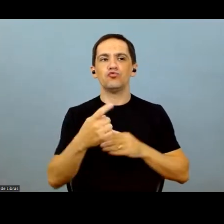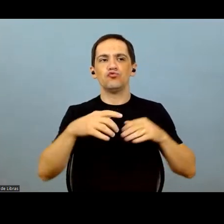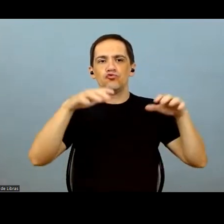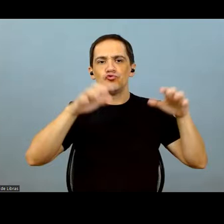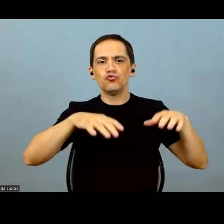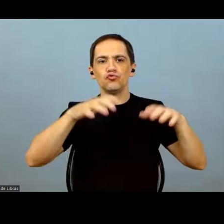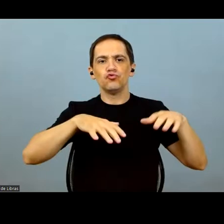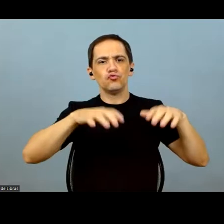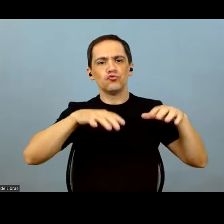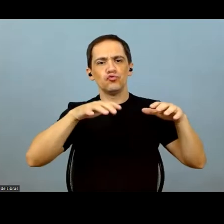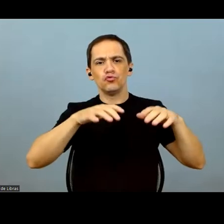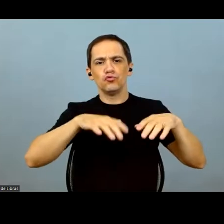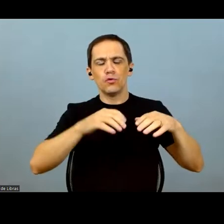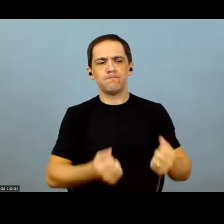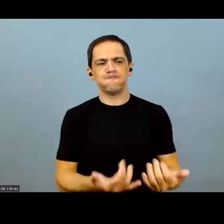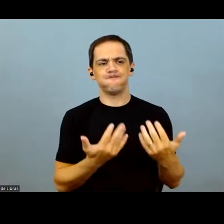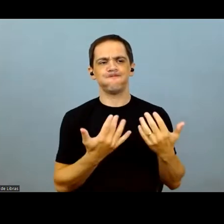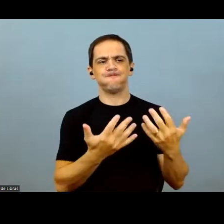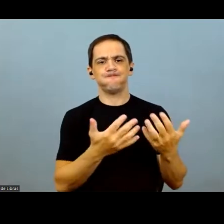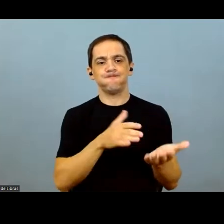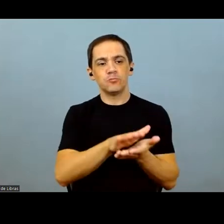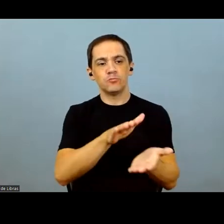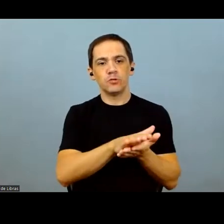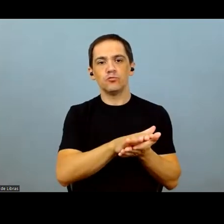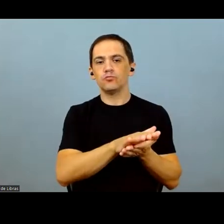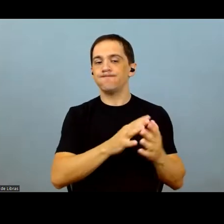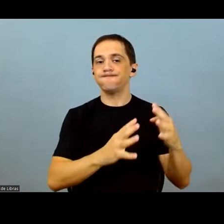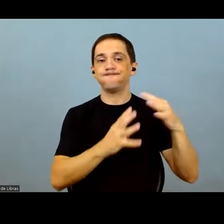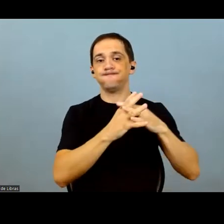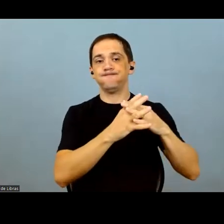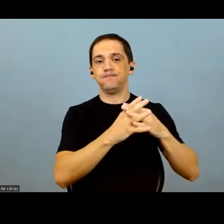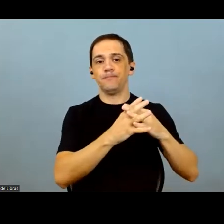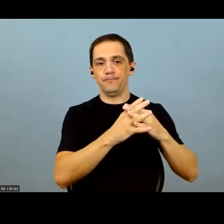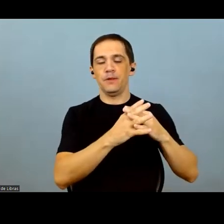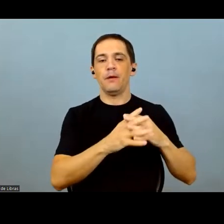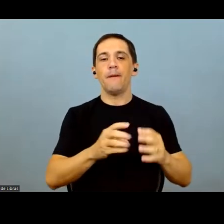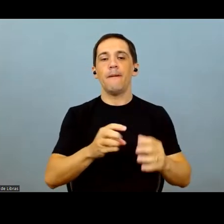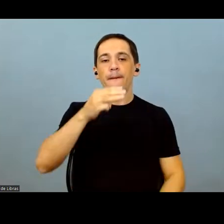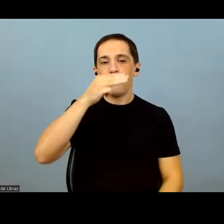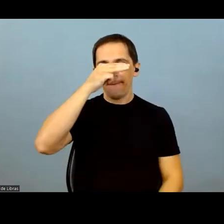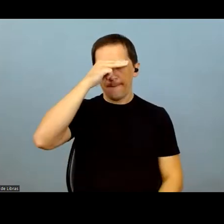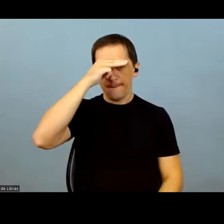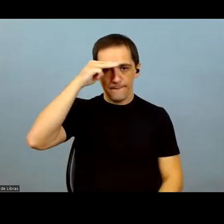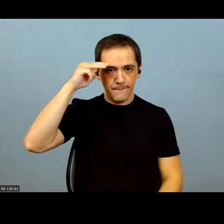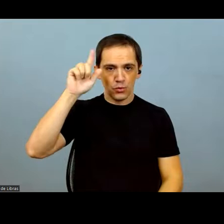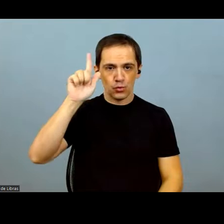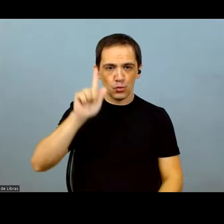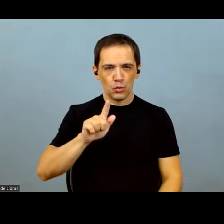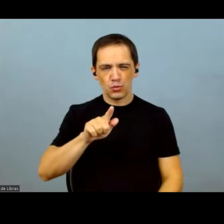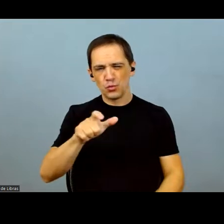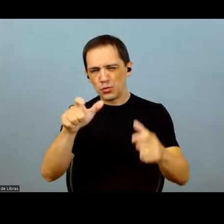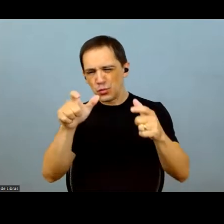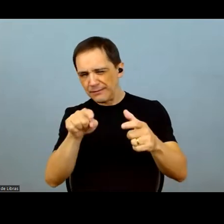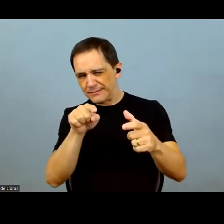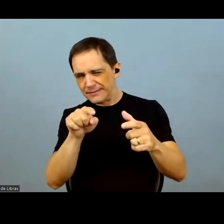rainfall, we'll reach even higher peak yield. And in Mato